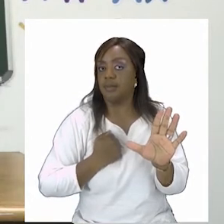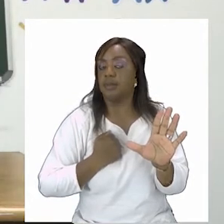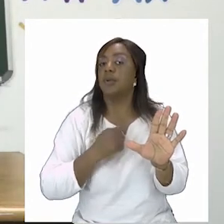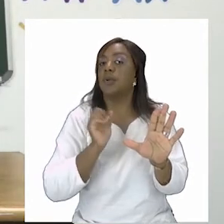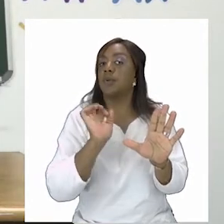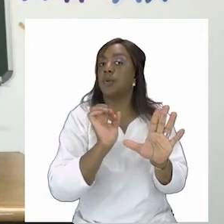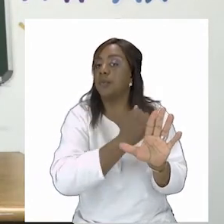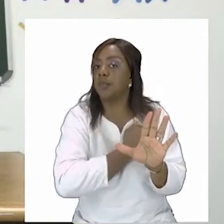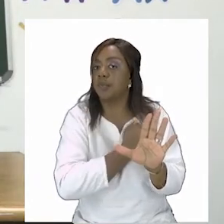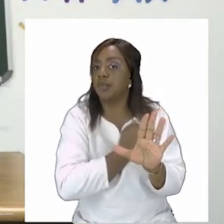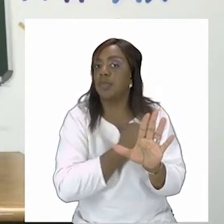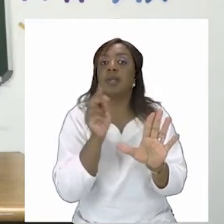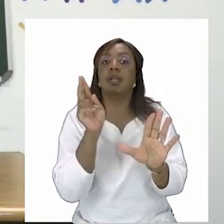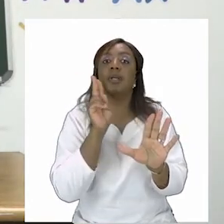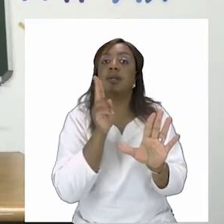uncle